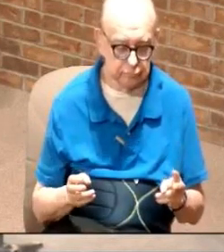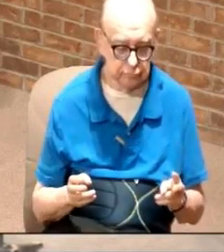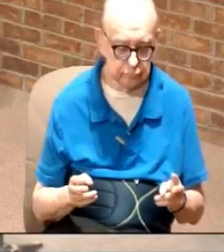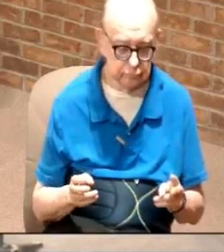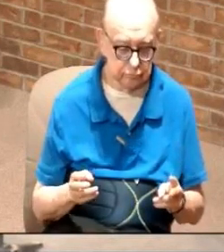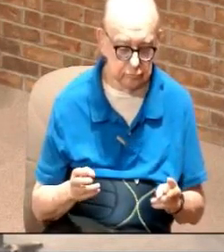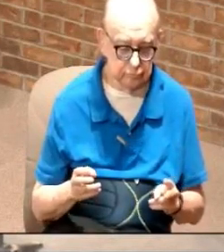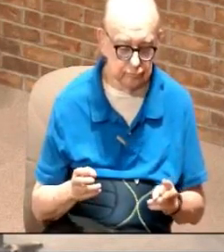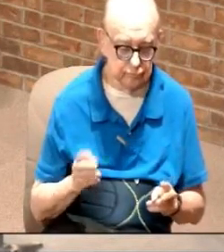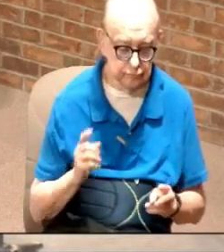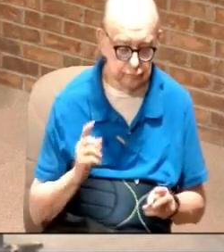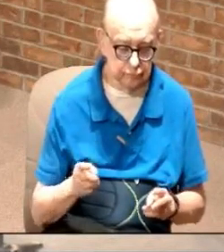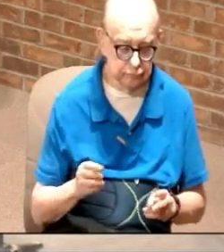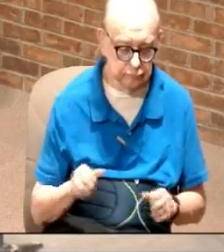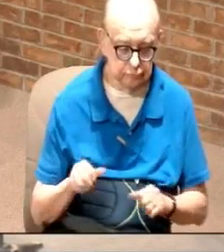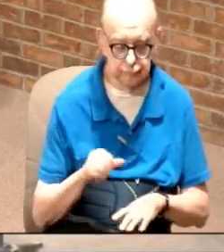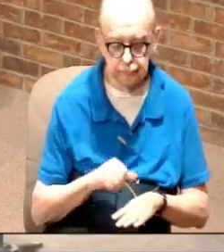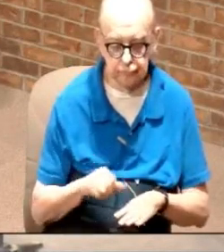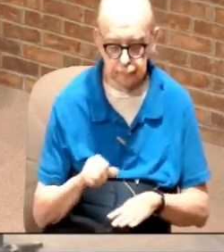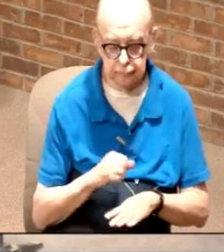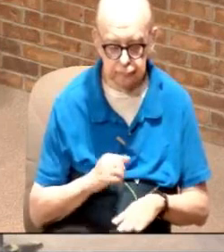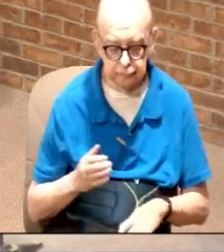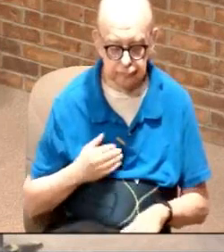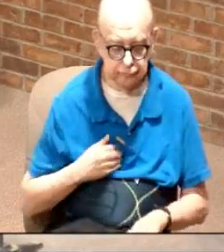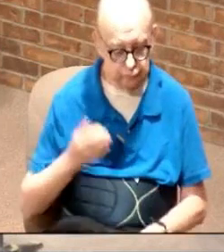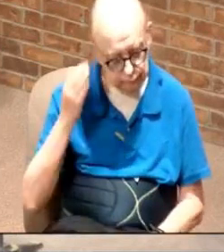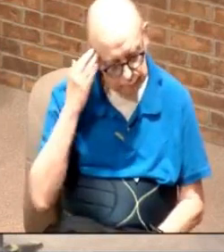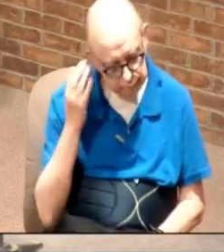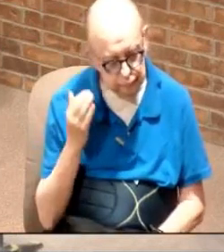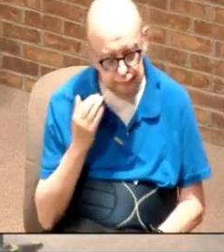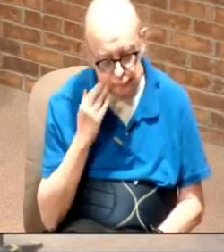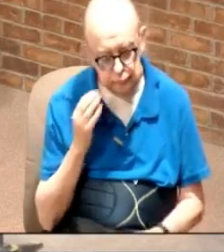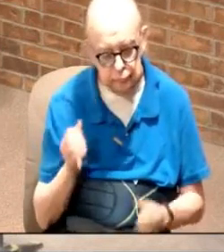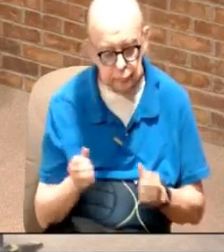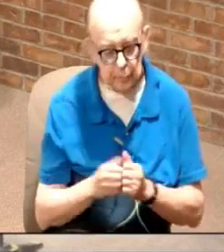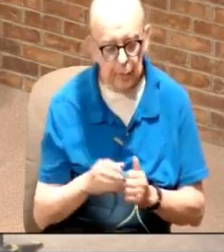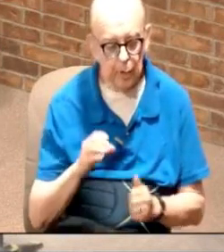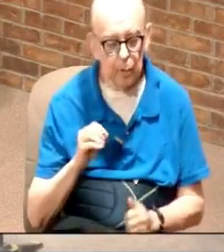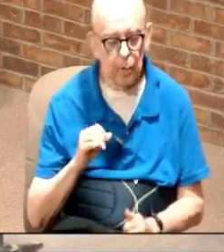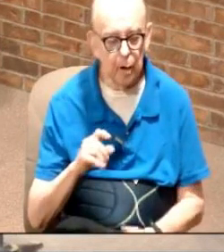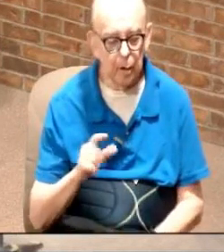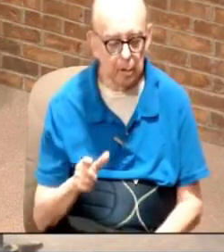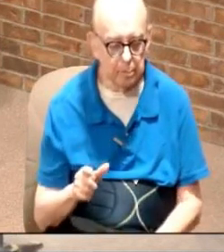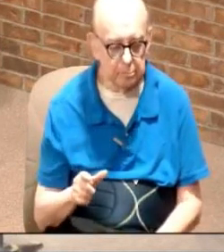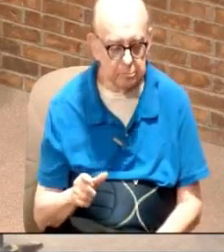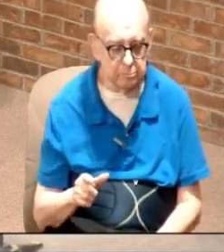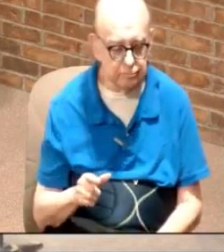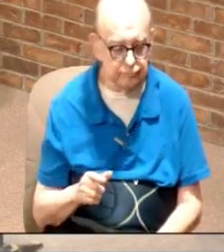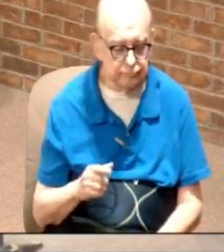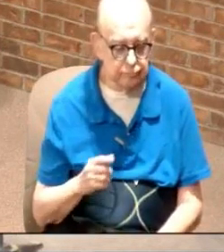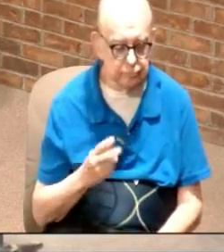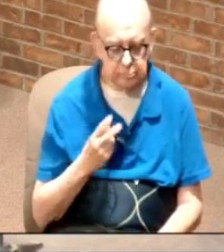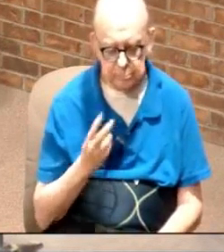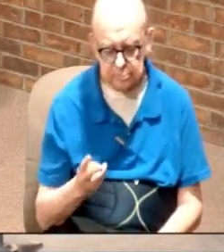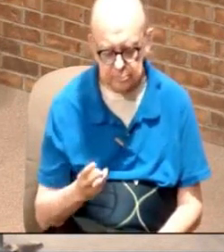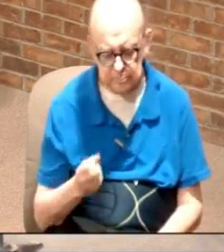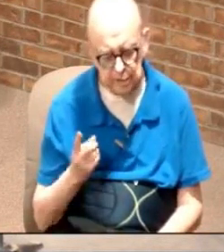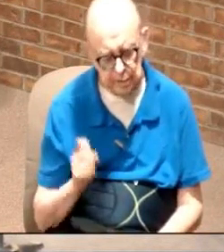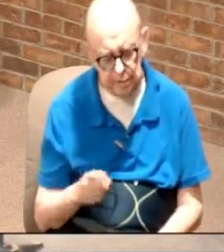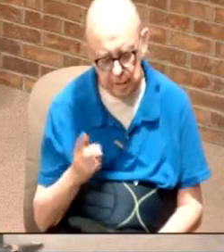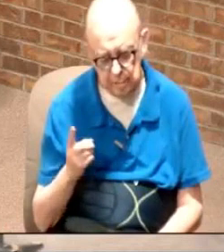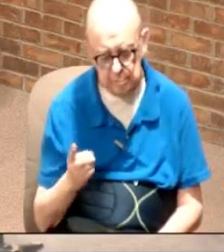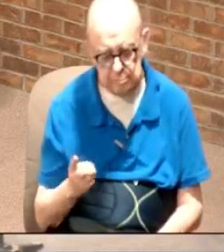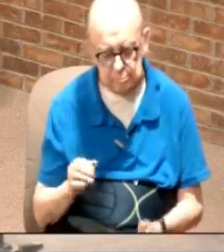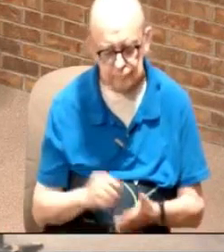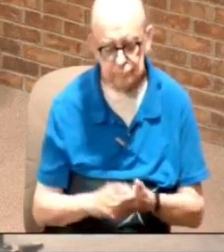He says, you anoint my head with oil. Now when we look at this, you've got to understand,